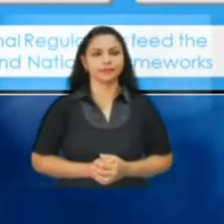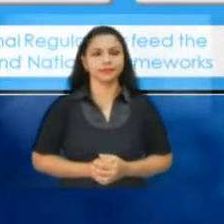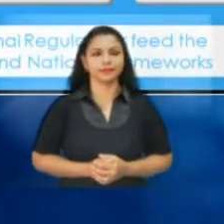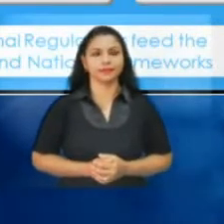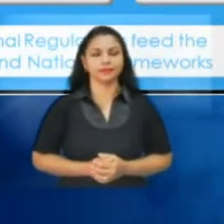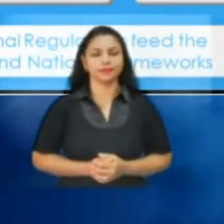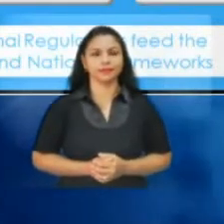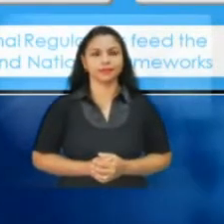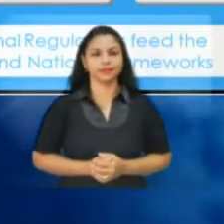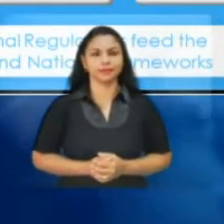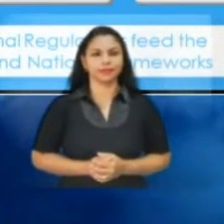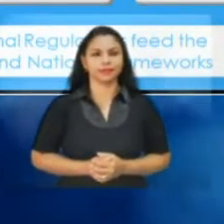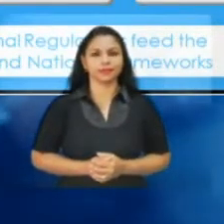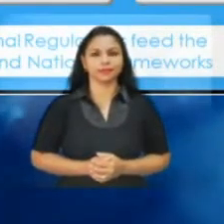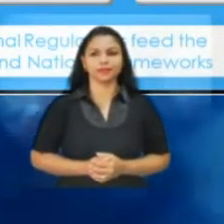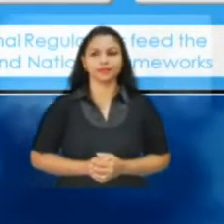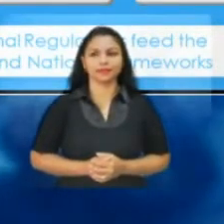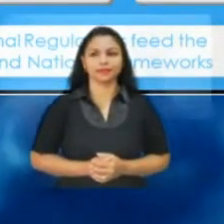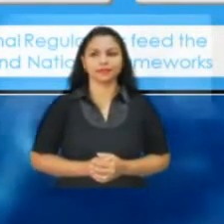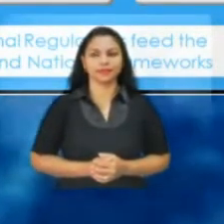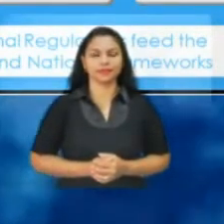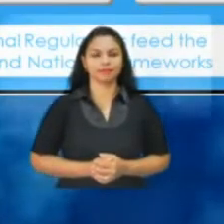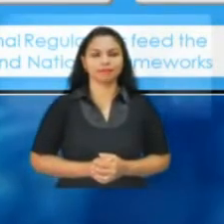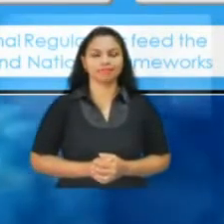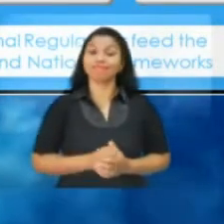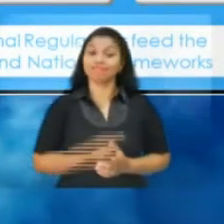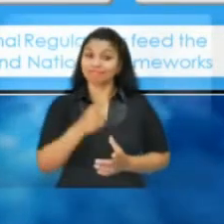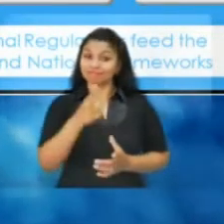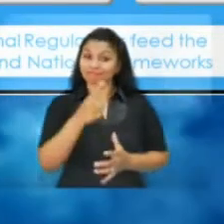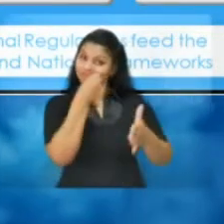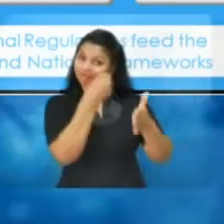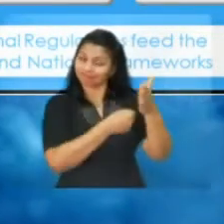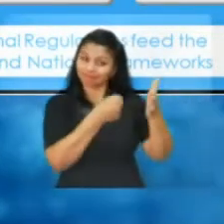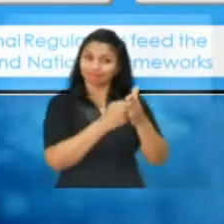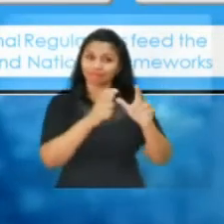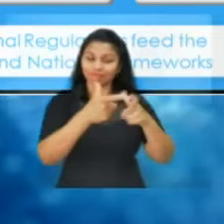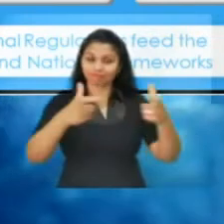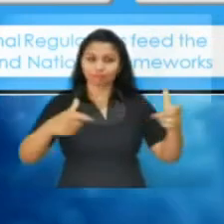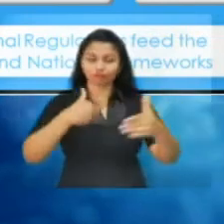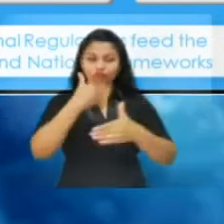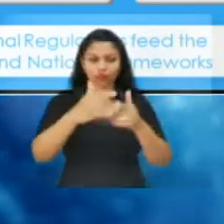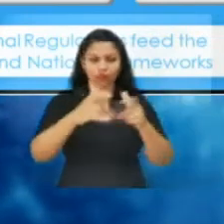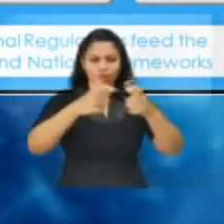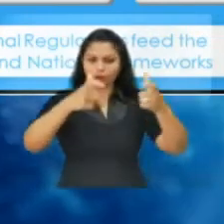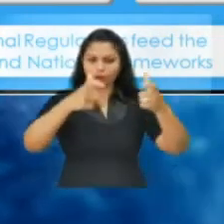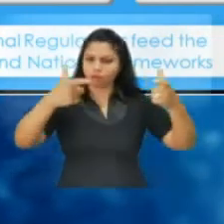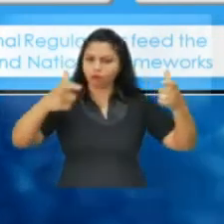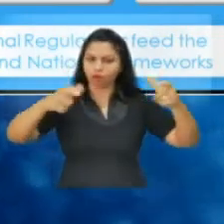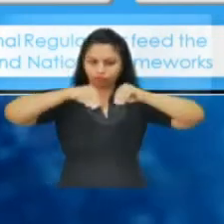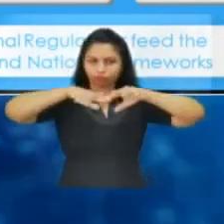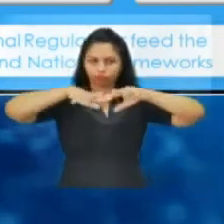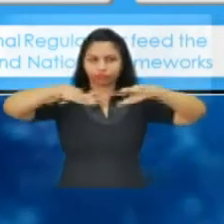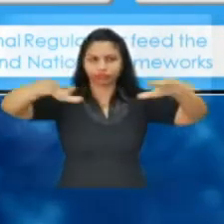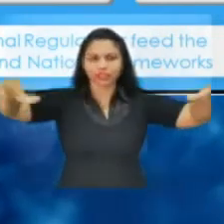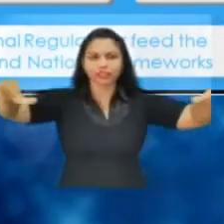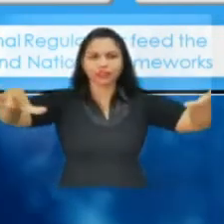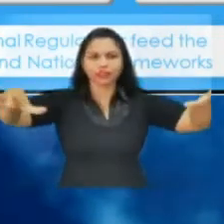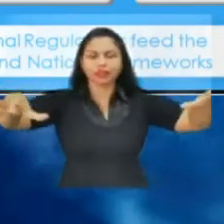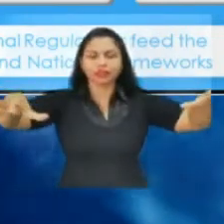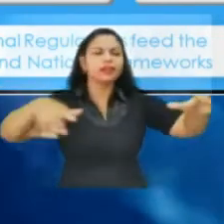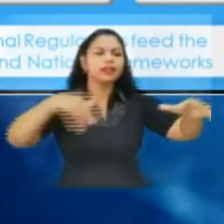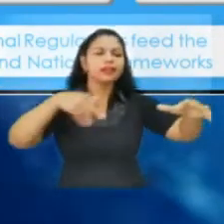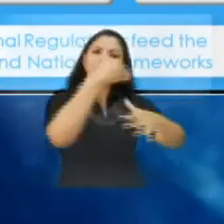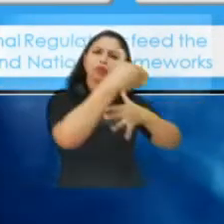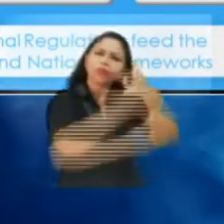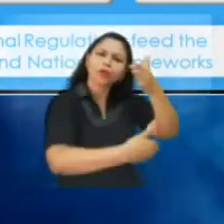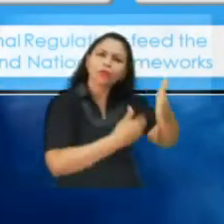please the management of the spectrum and the associated orbits is the result of